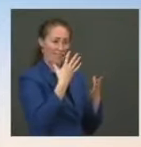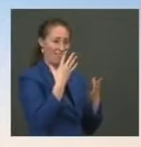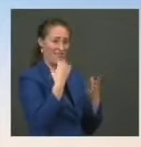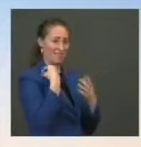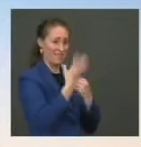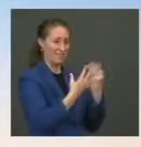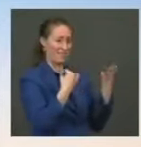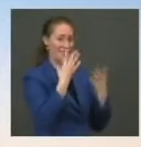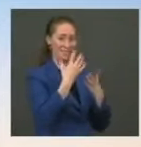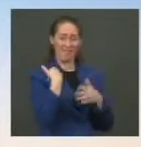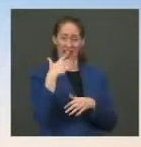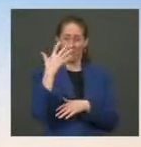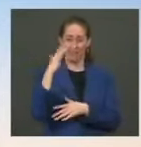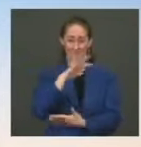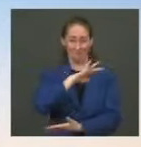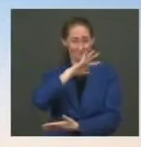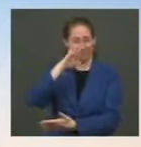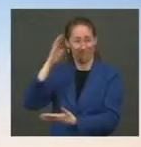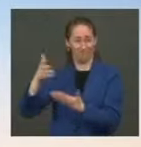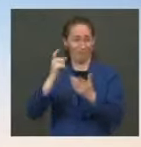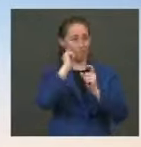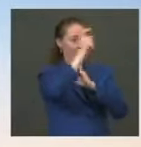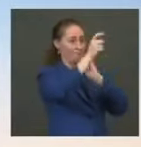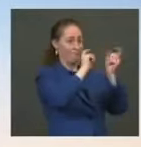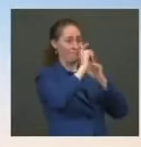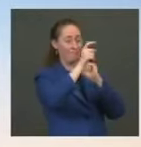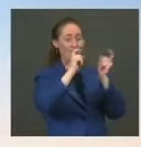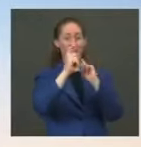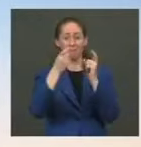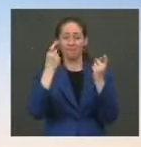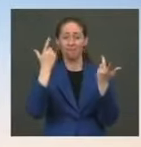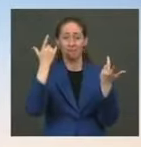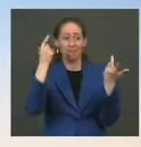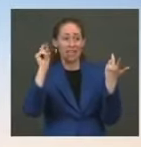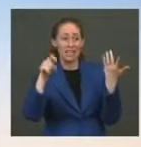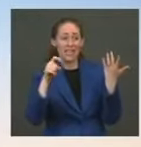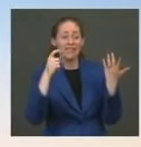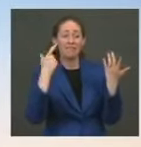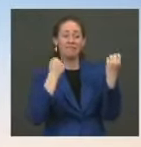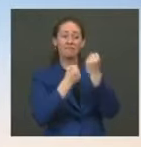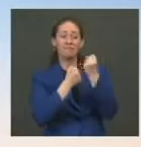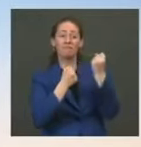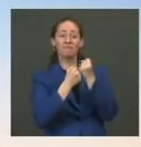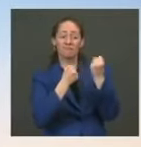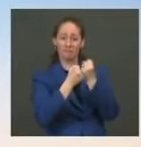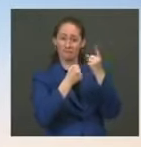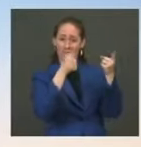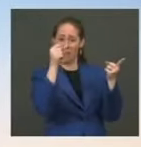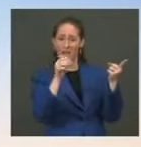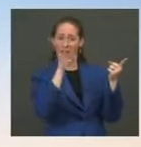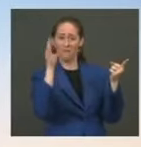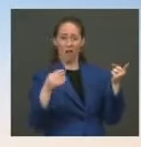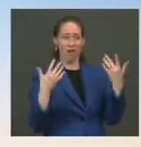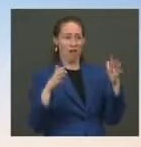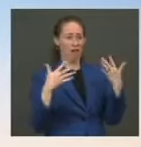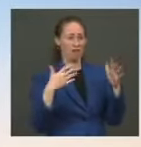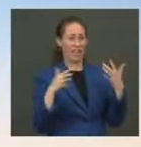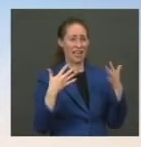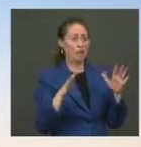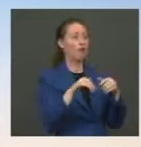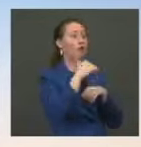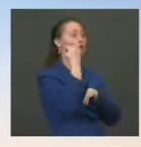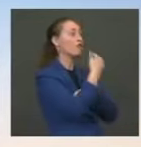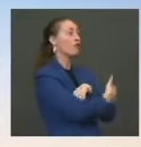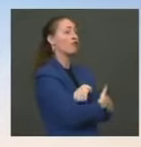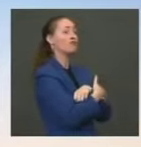as I noted, including to Southern Africa of any country in the world. And the president, on the advice of his health and